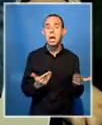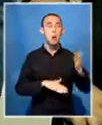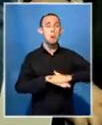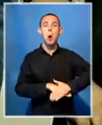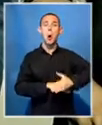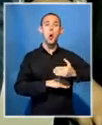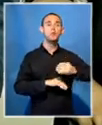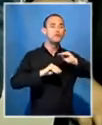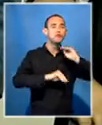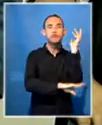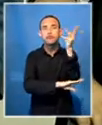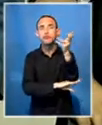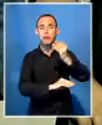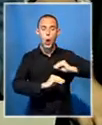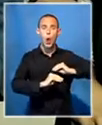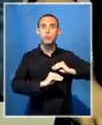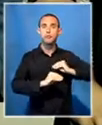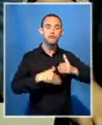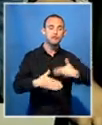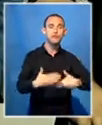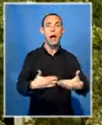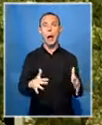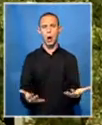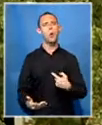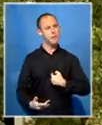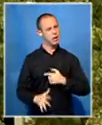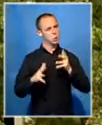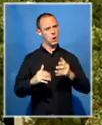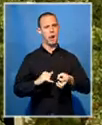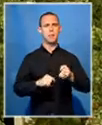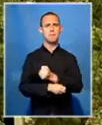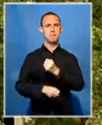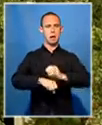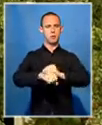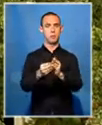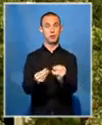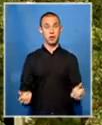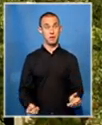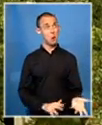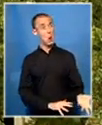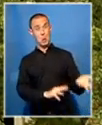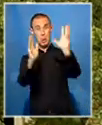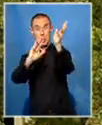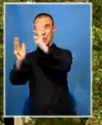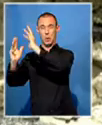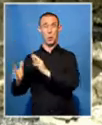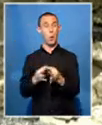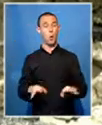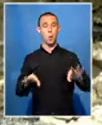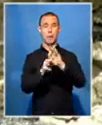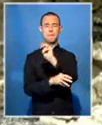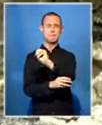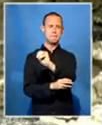holidays and times, but we are going to rescue the semester. Damage runs into millions. Lectures remain suspended